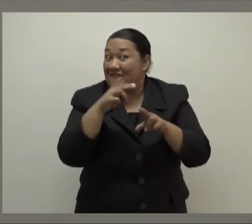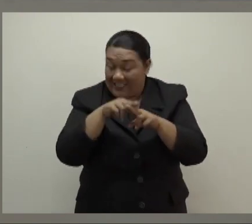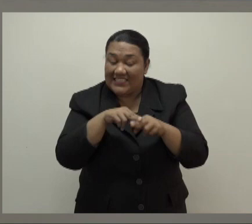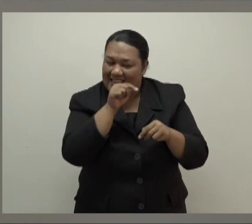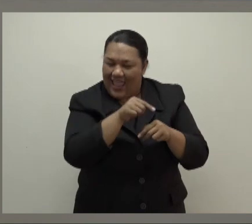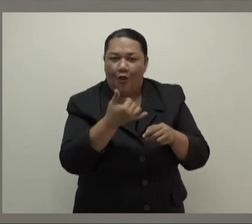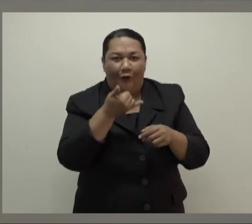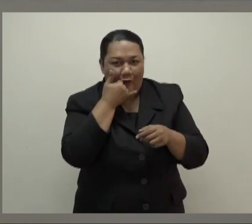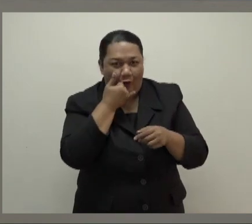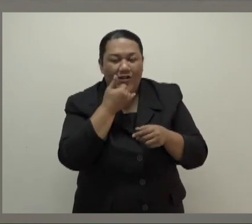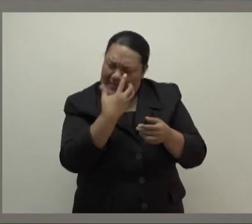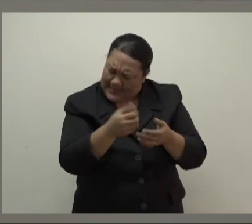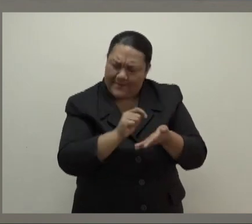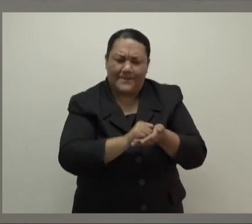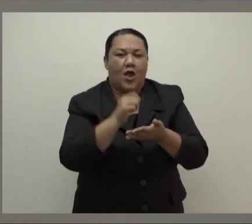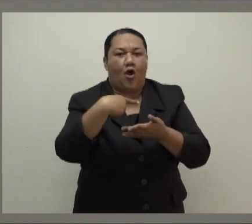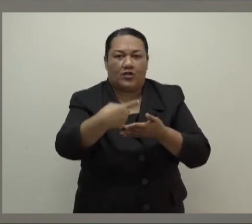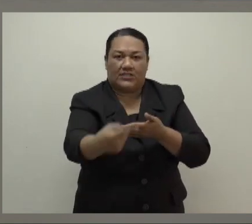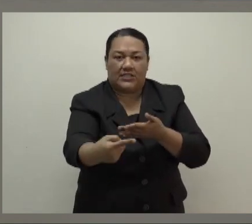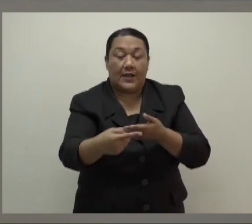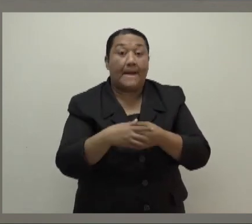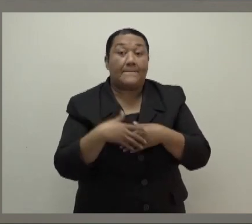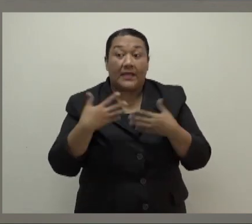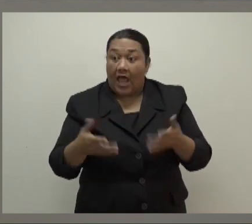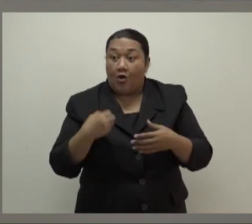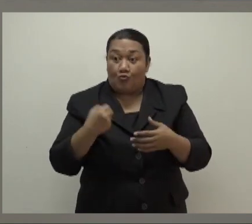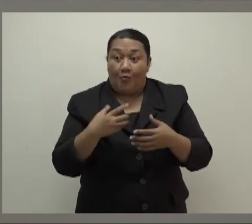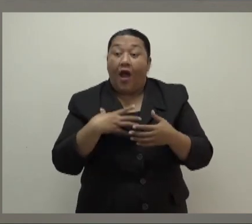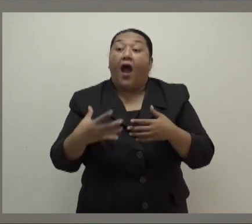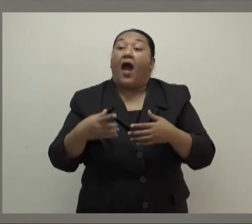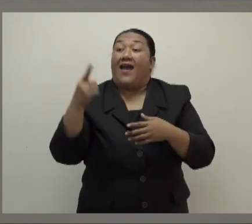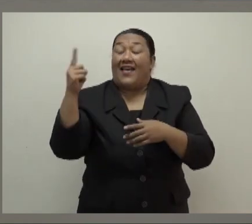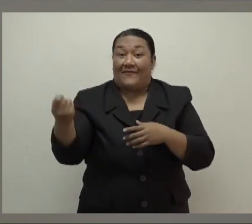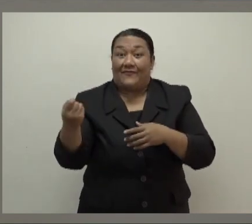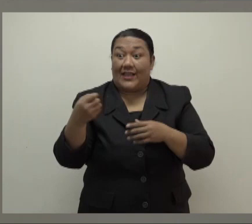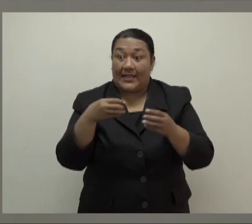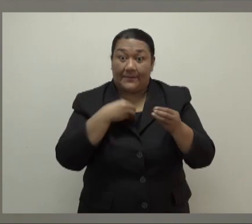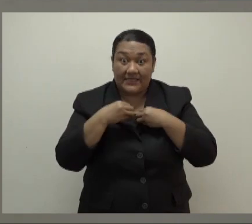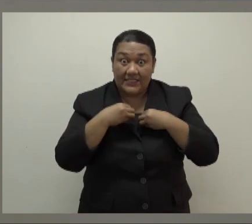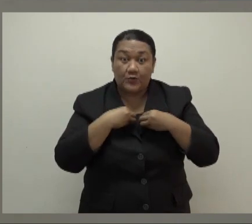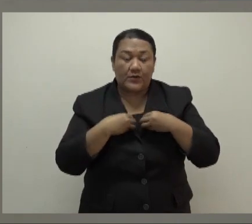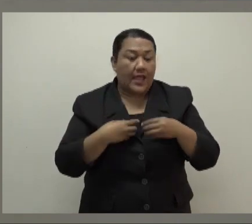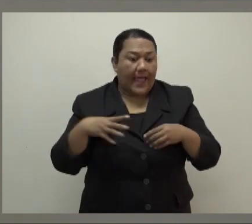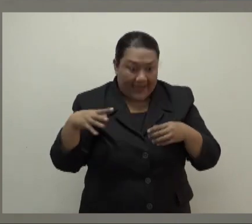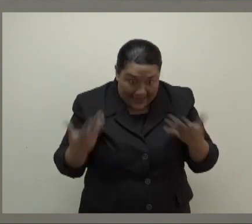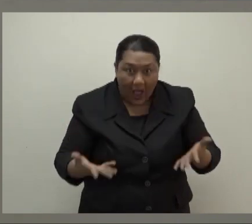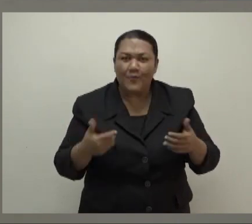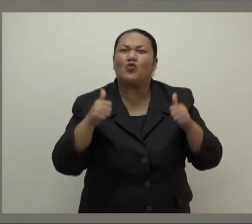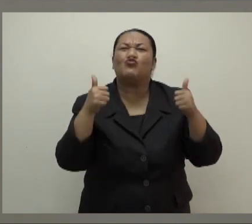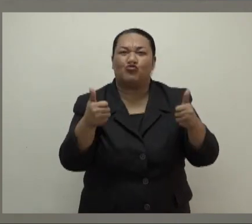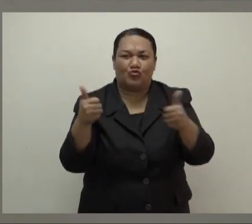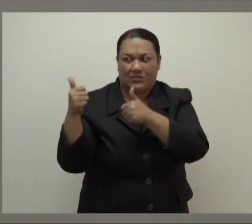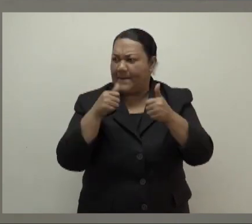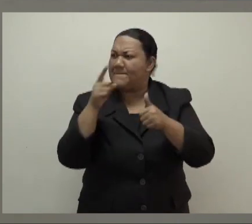VaxCheck tool is also no longer required for use by businesses given that Fiji is a highly vaccinated society. However,